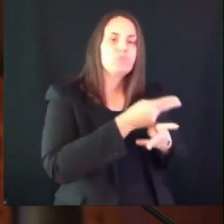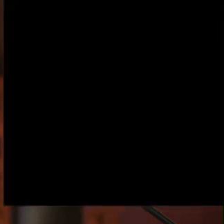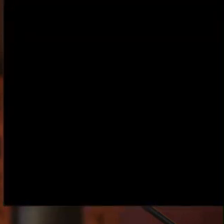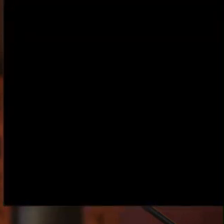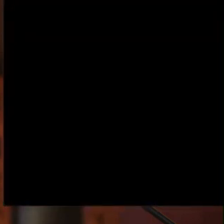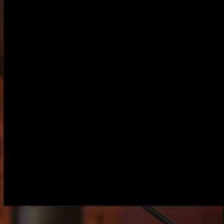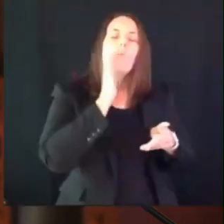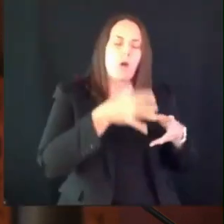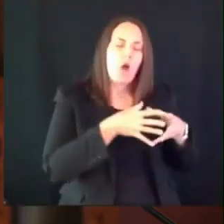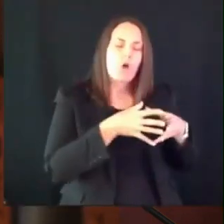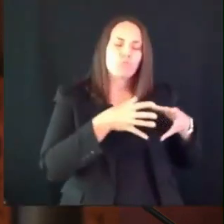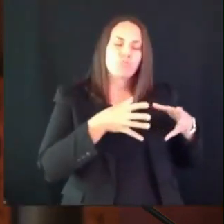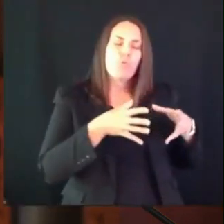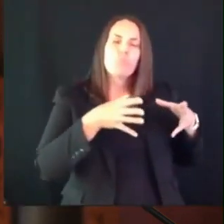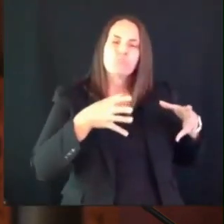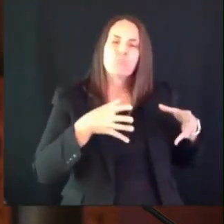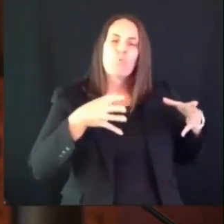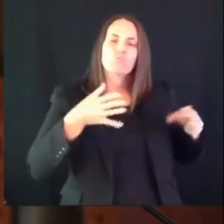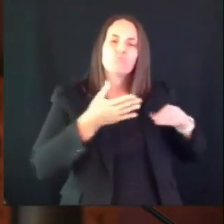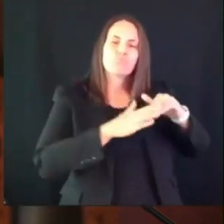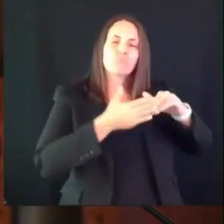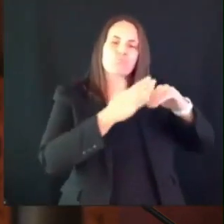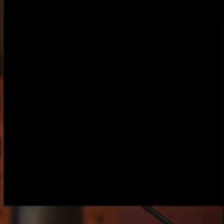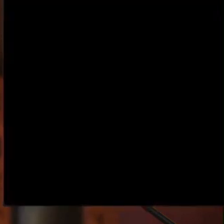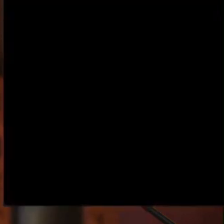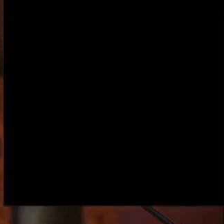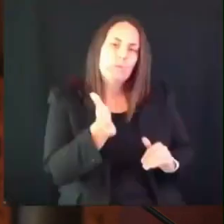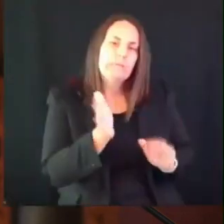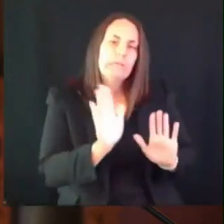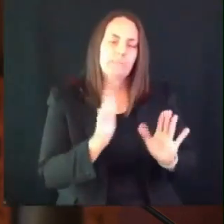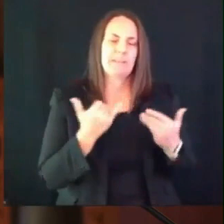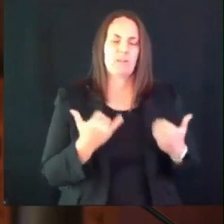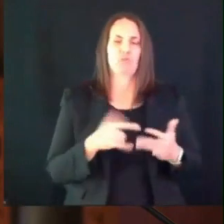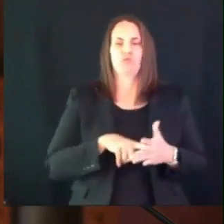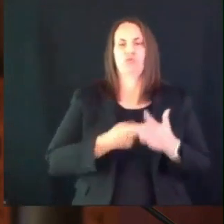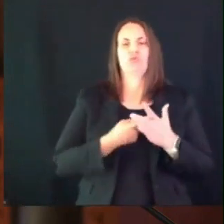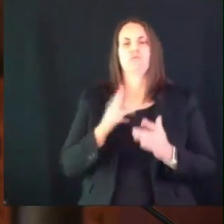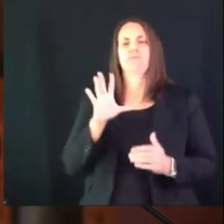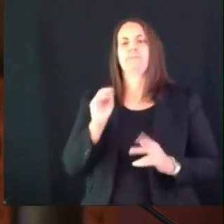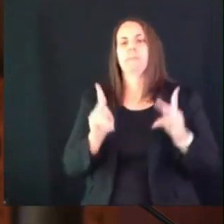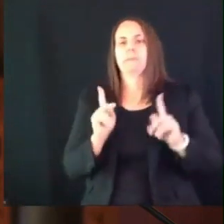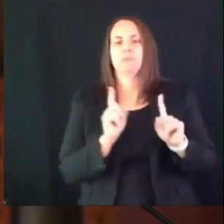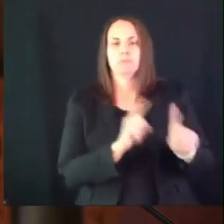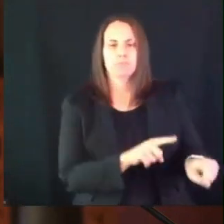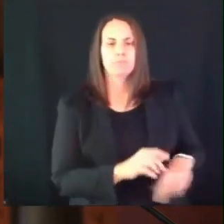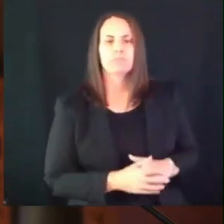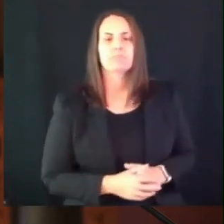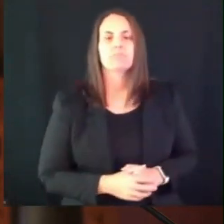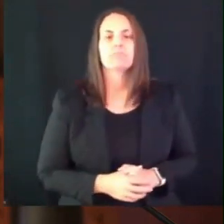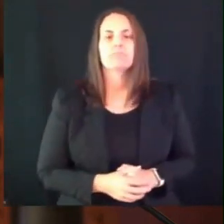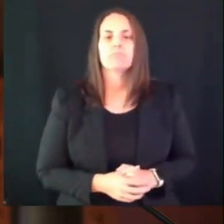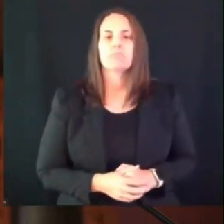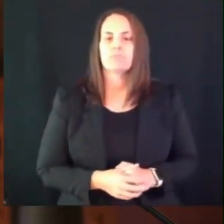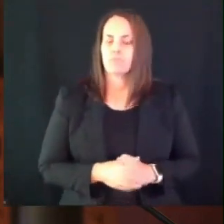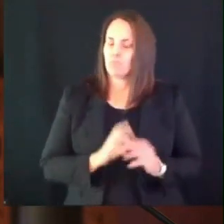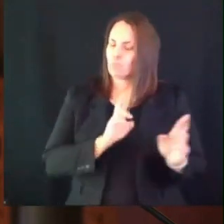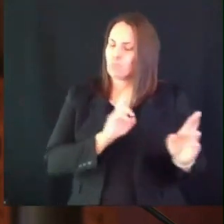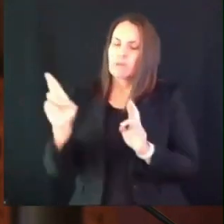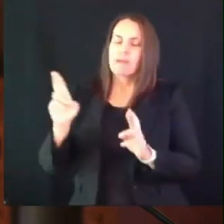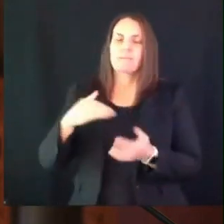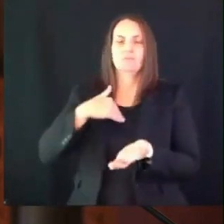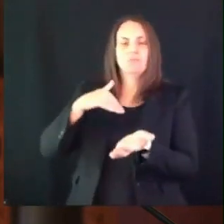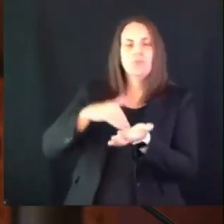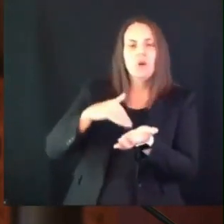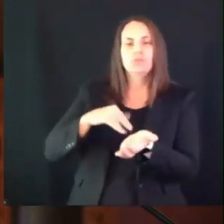ready to serve patients including doctors nurses social workers pharmacists and other medical staff our current